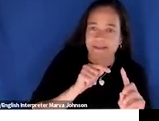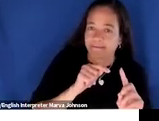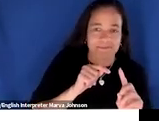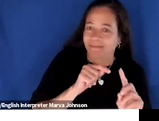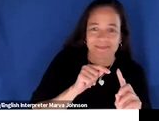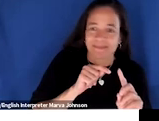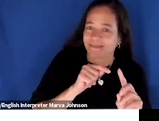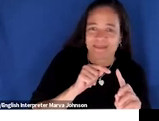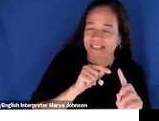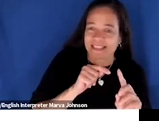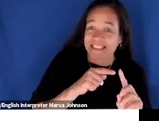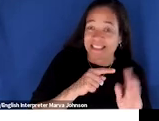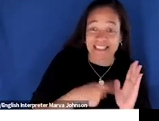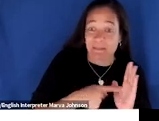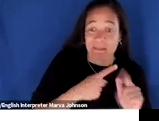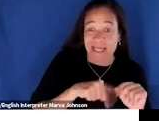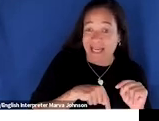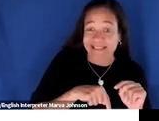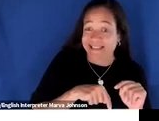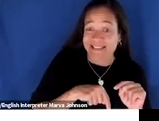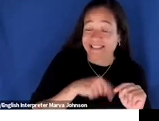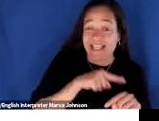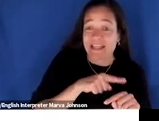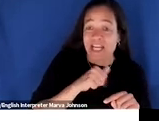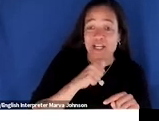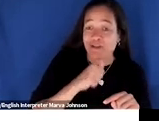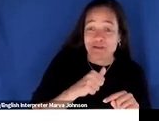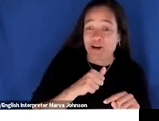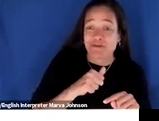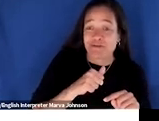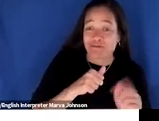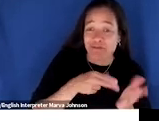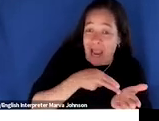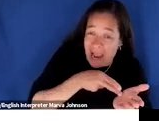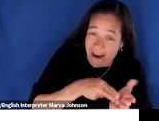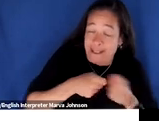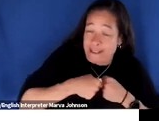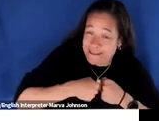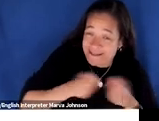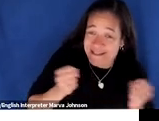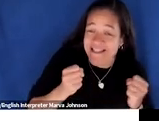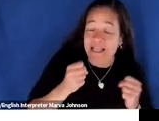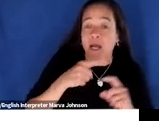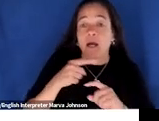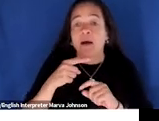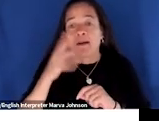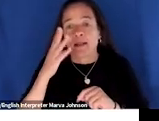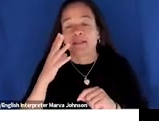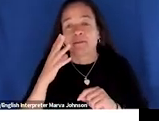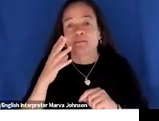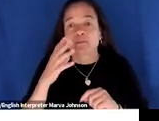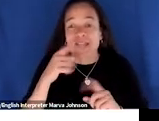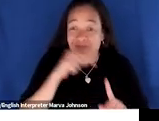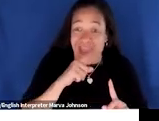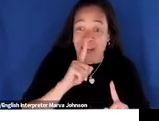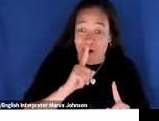doing they a lot of for-profit companies don't practice radical honesty because of their for-profit obligations we have